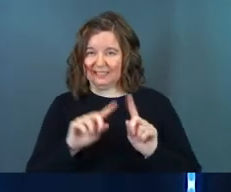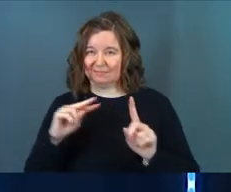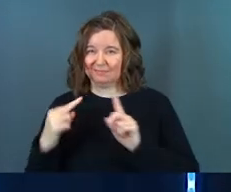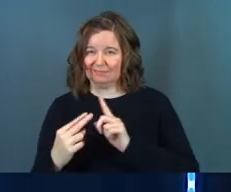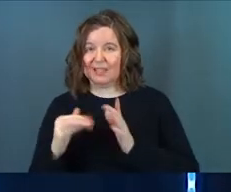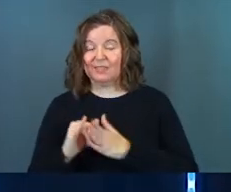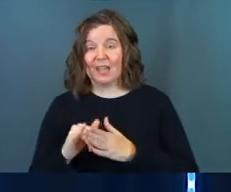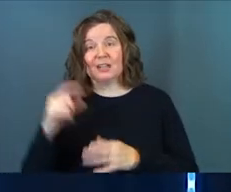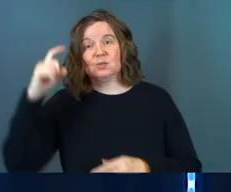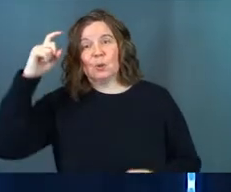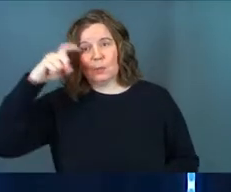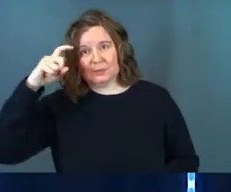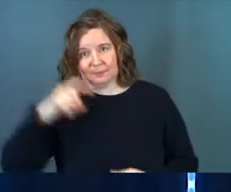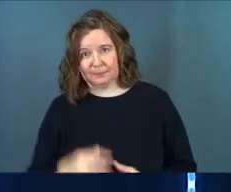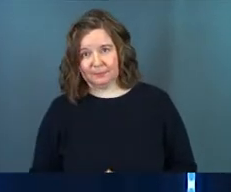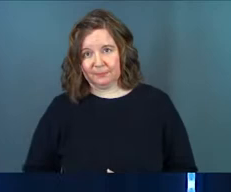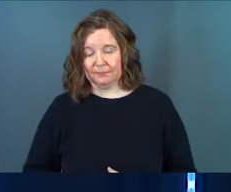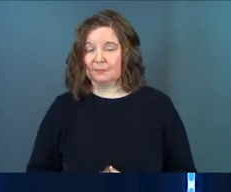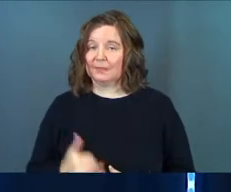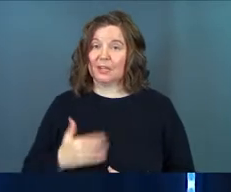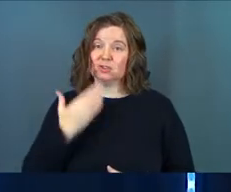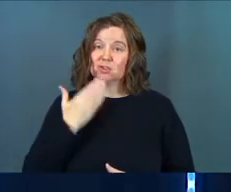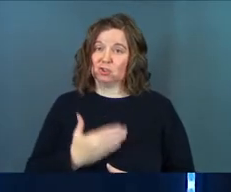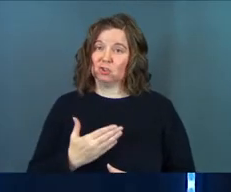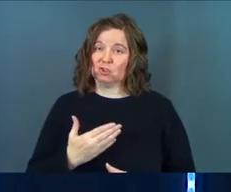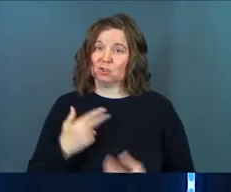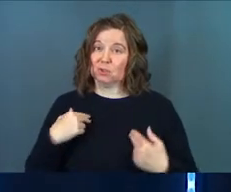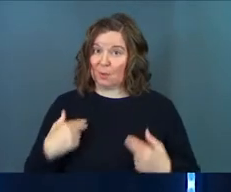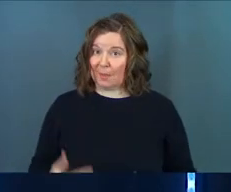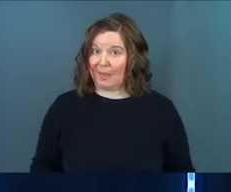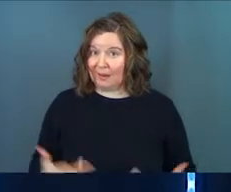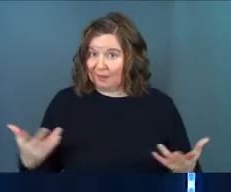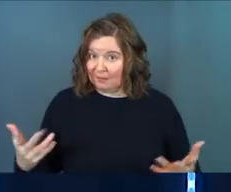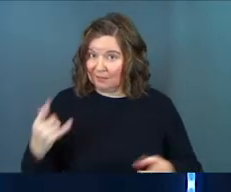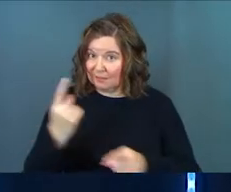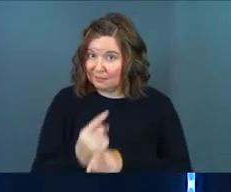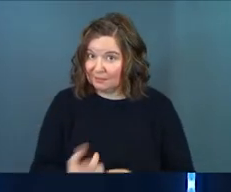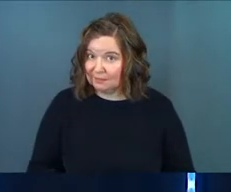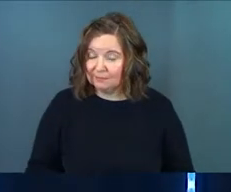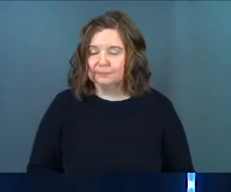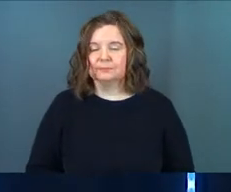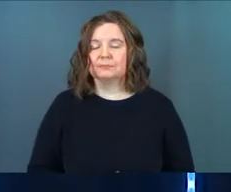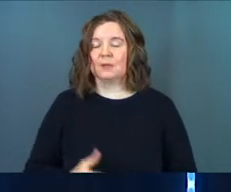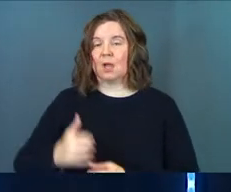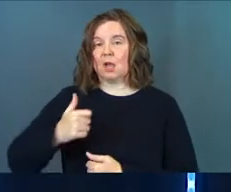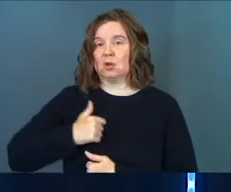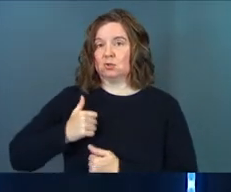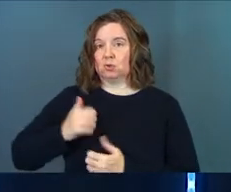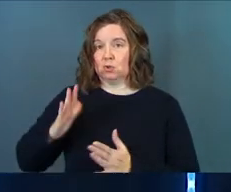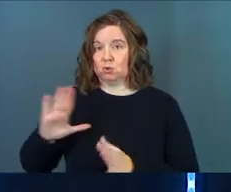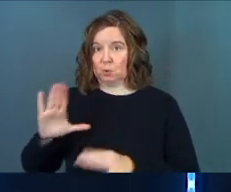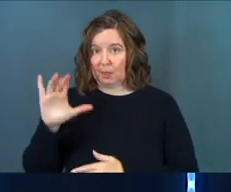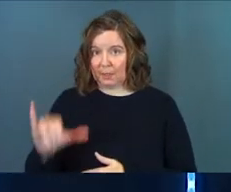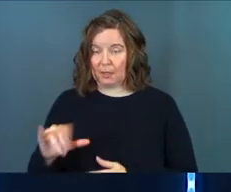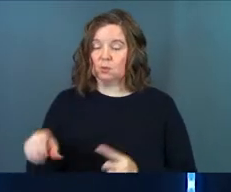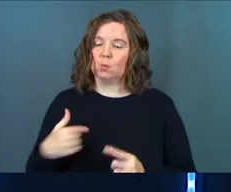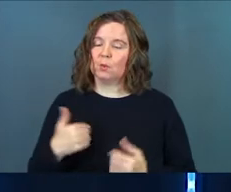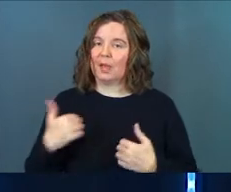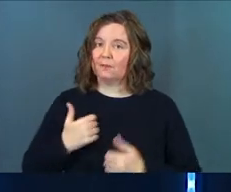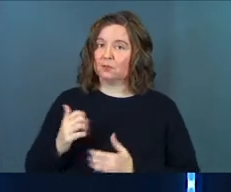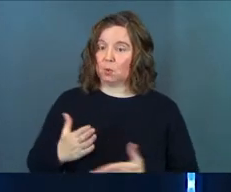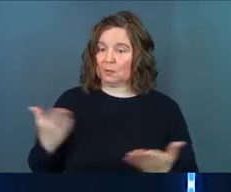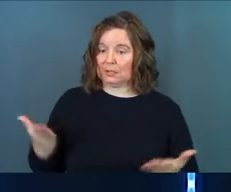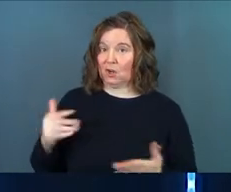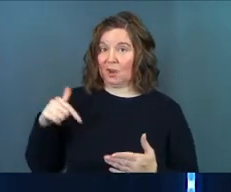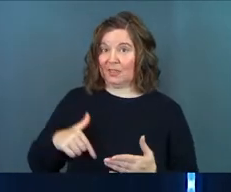That's wisdom. That's just good humanity. Amen? And soldiers should do that. And so when we've got a